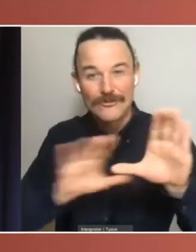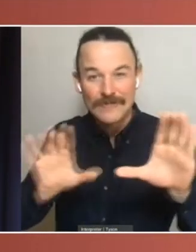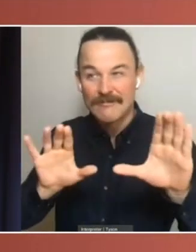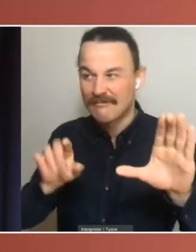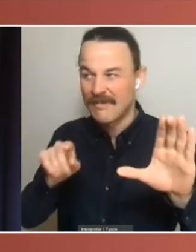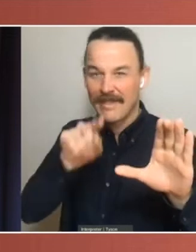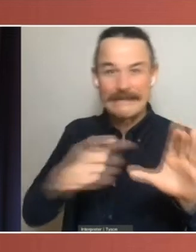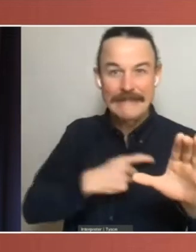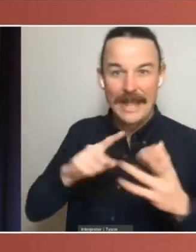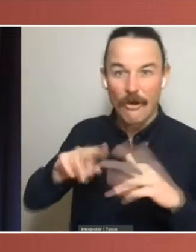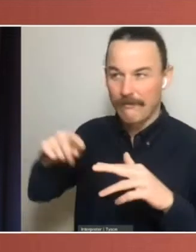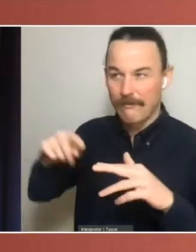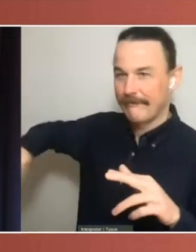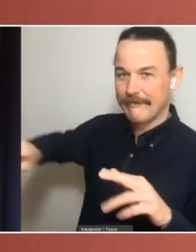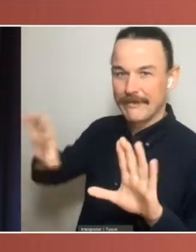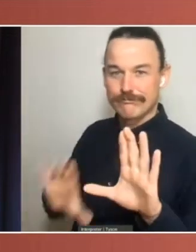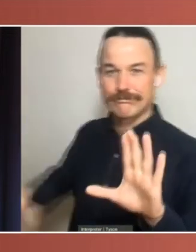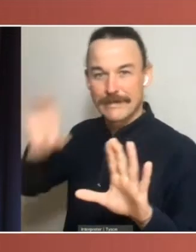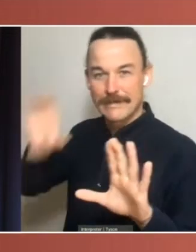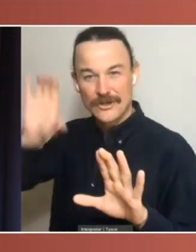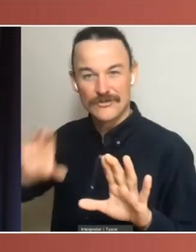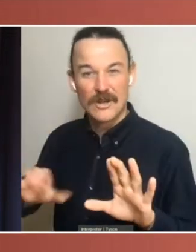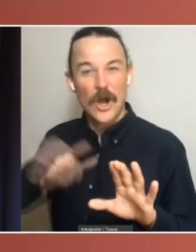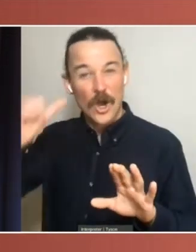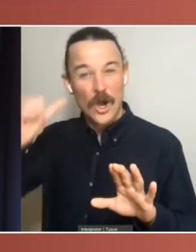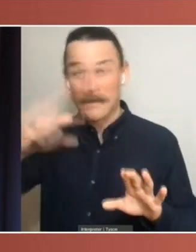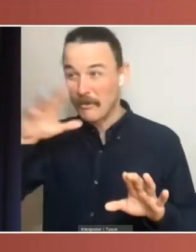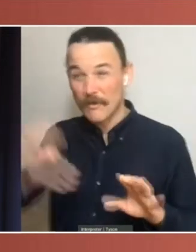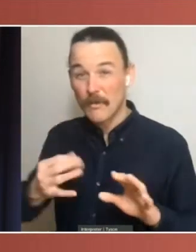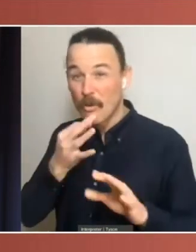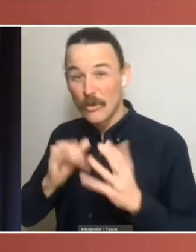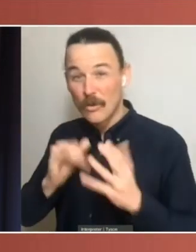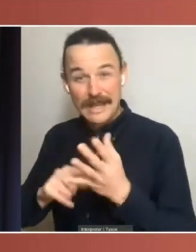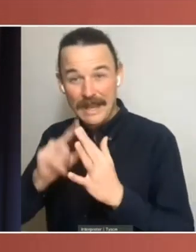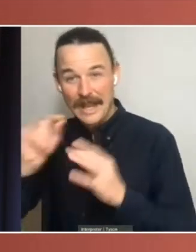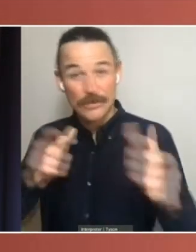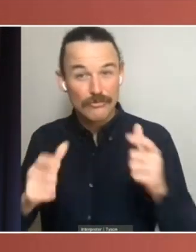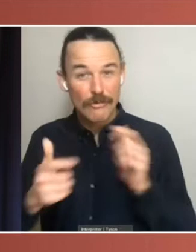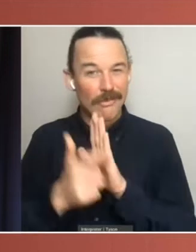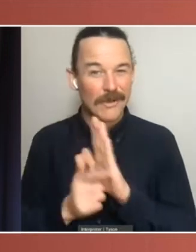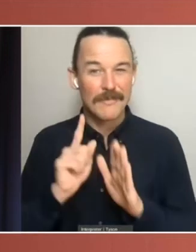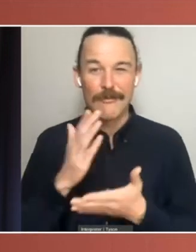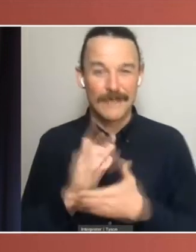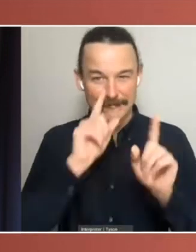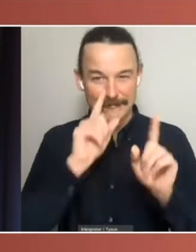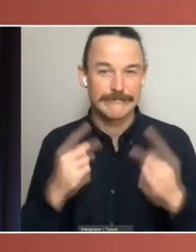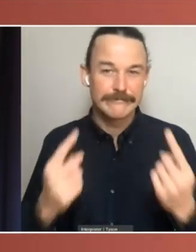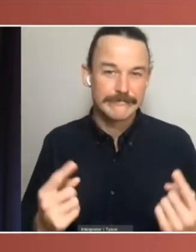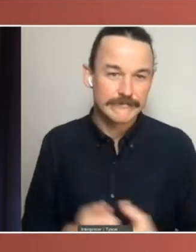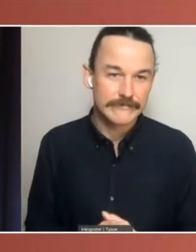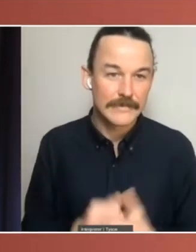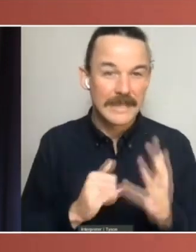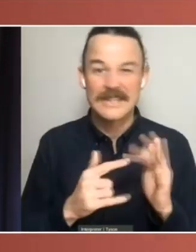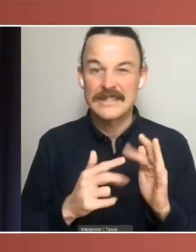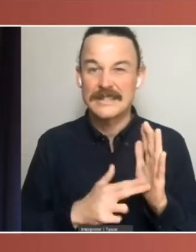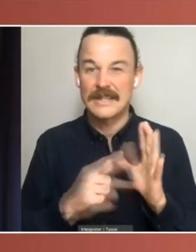for senators from the smallest states to control the legislature, in practice it is impossible. Senators are tied to their parties